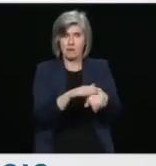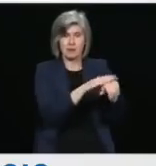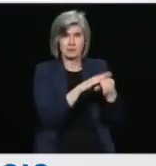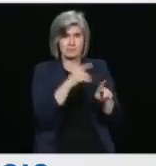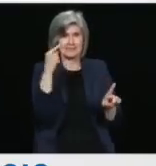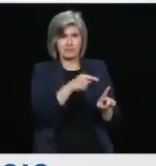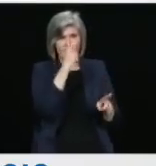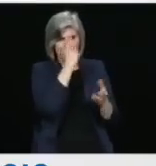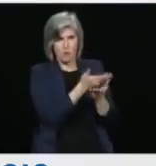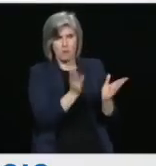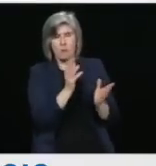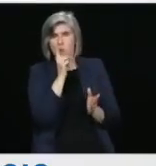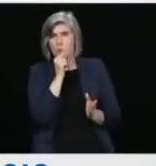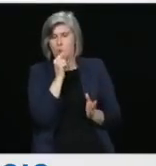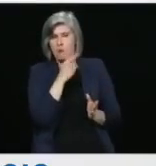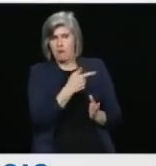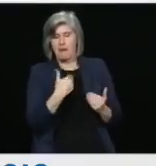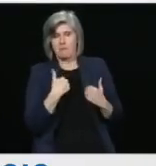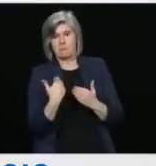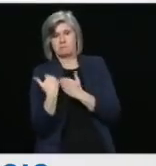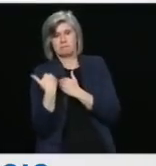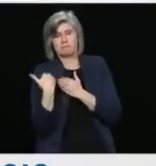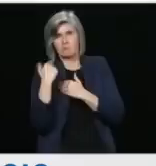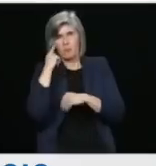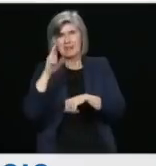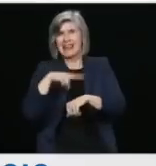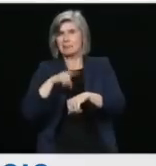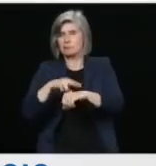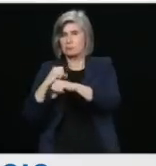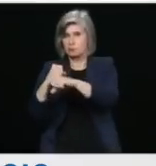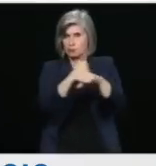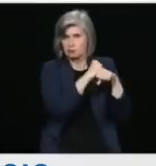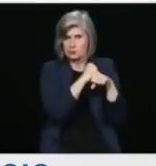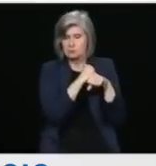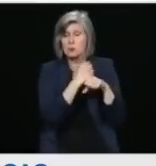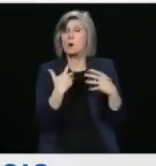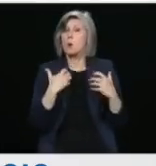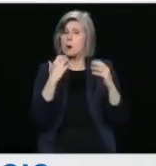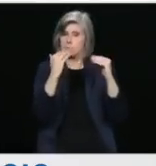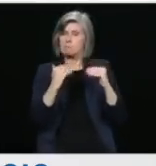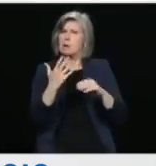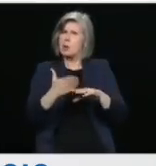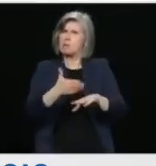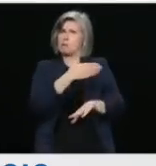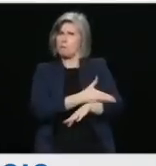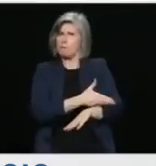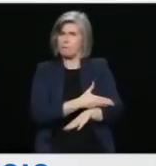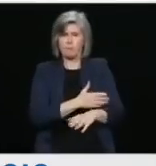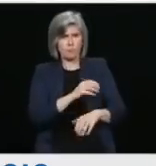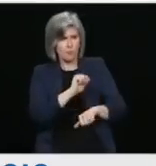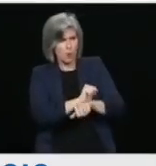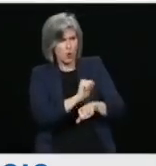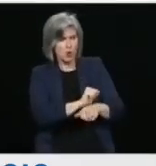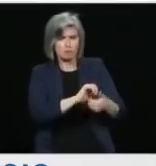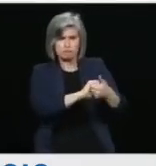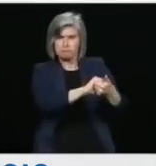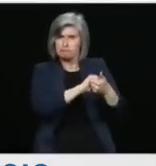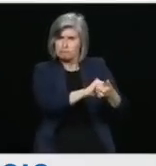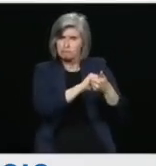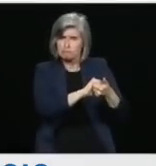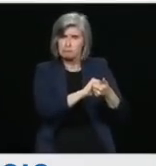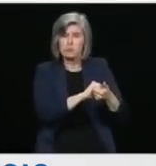labor relations, and offer a better working relationship with our client departments and agencies,